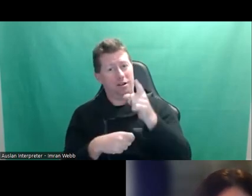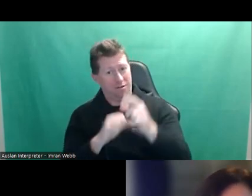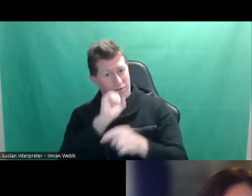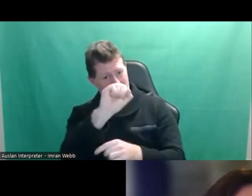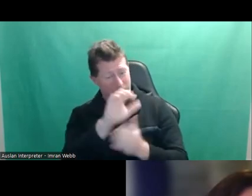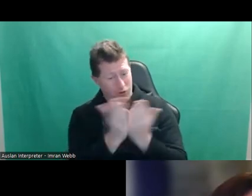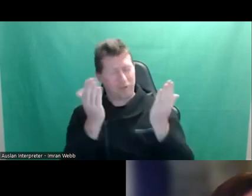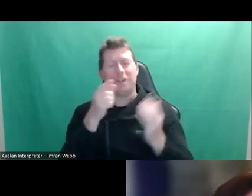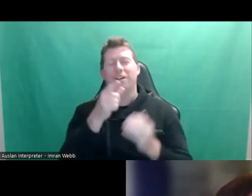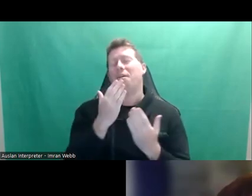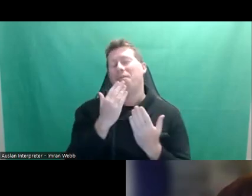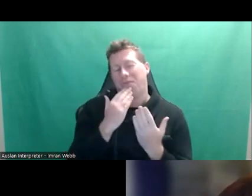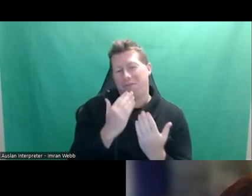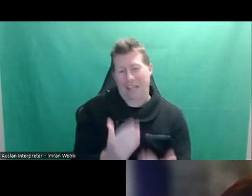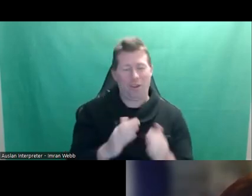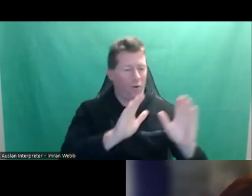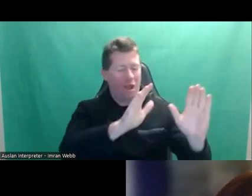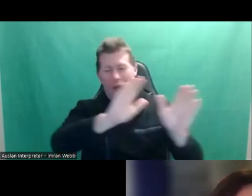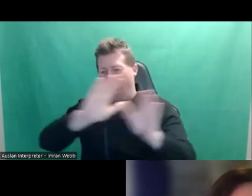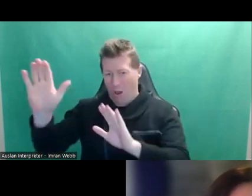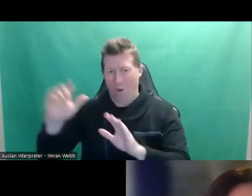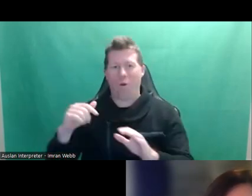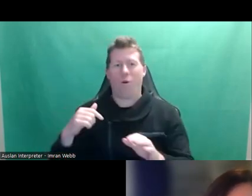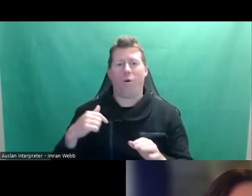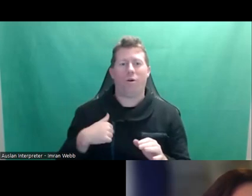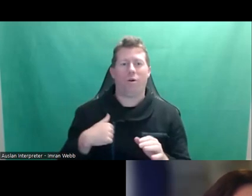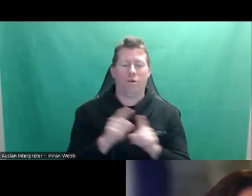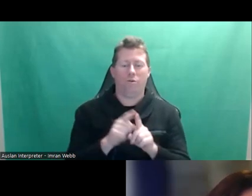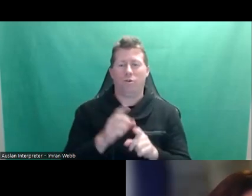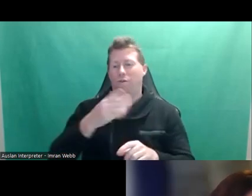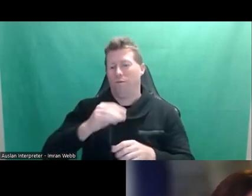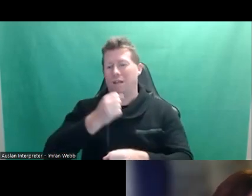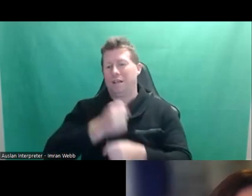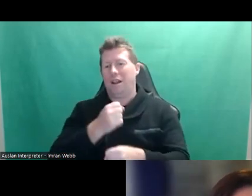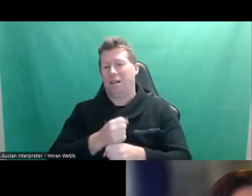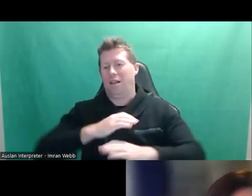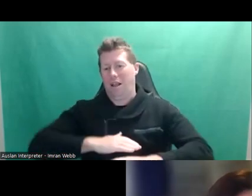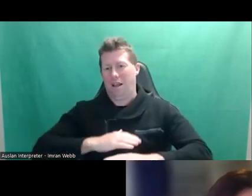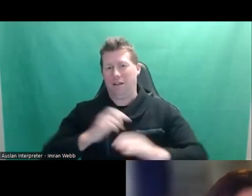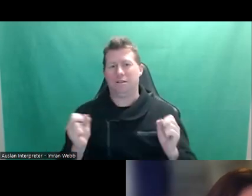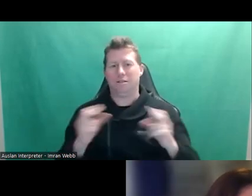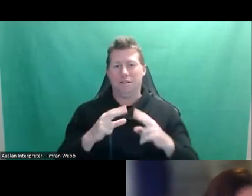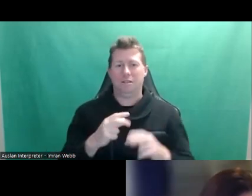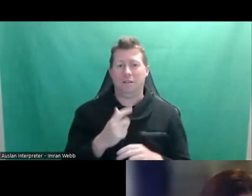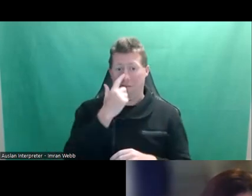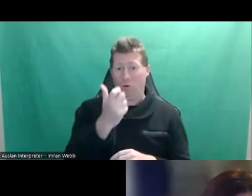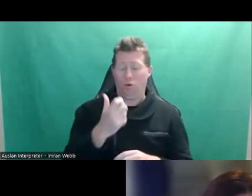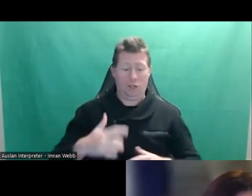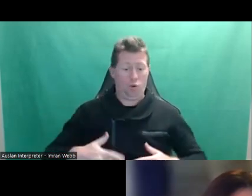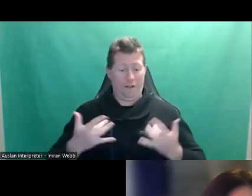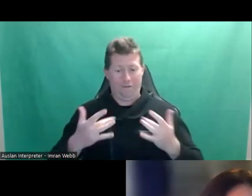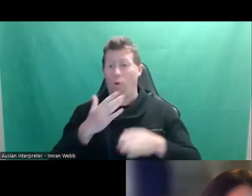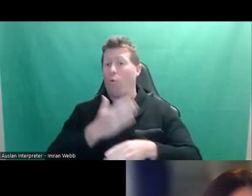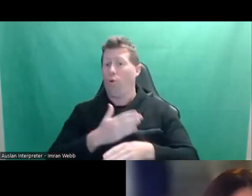much, Janelle. And hello, everybody. I am also speaking to you from Gadigal land, where I'm fortunate enough to both live and work.